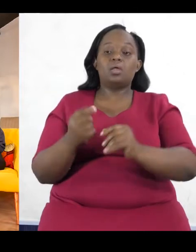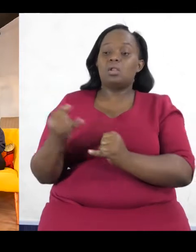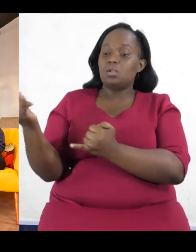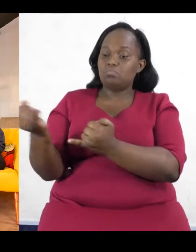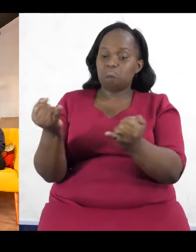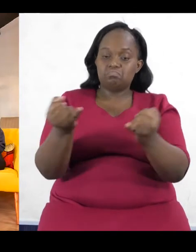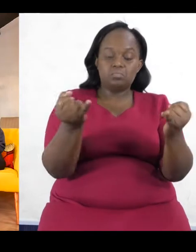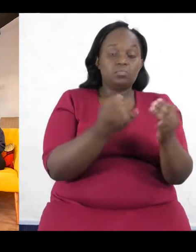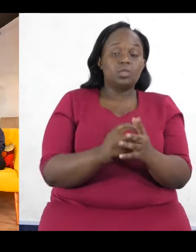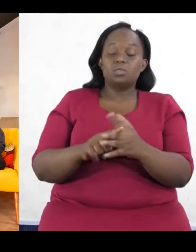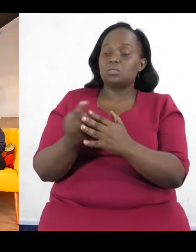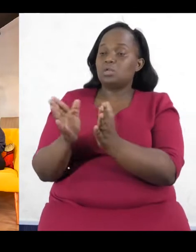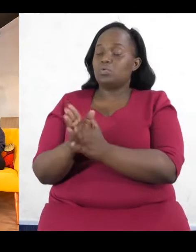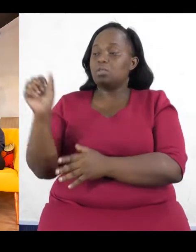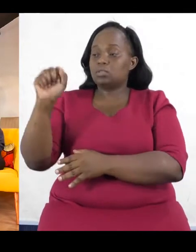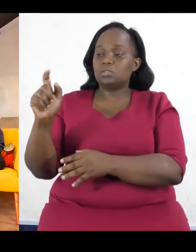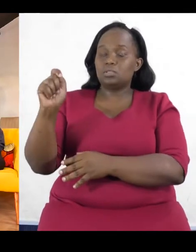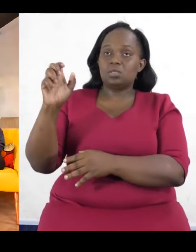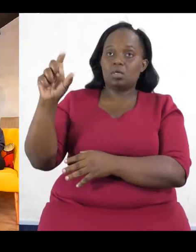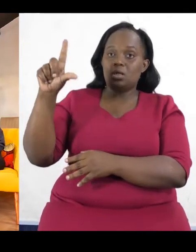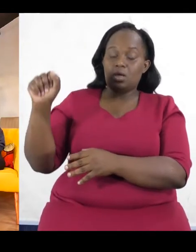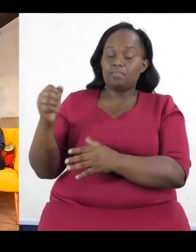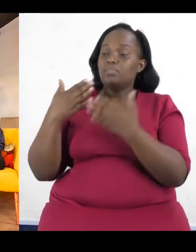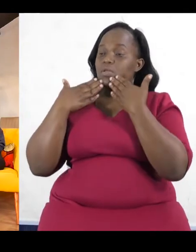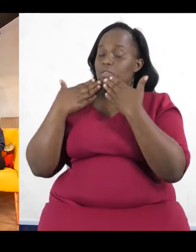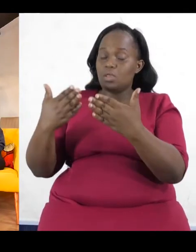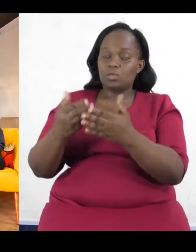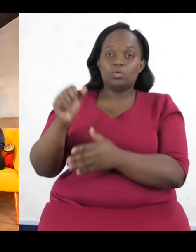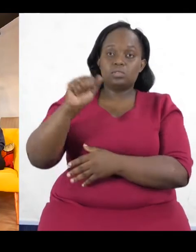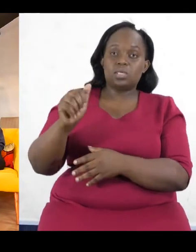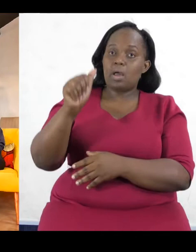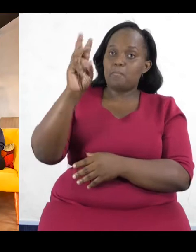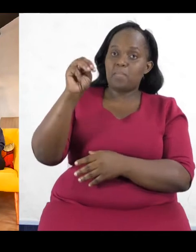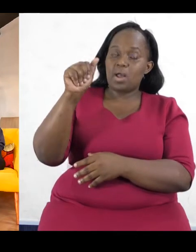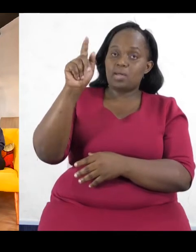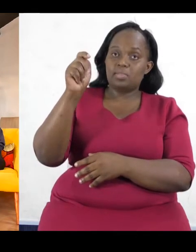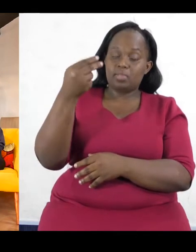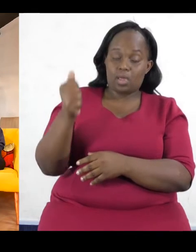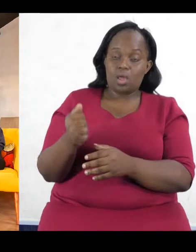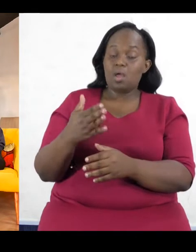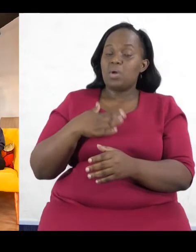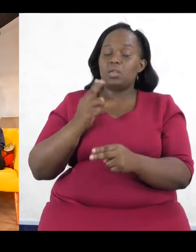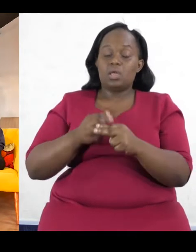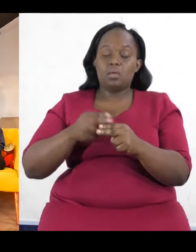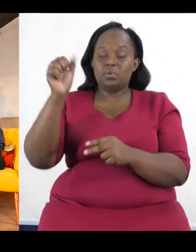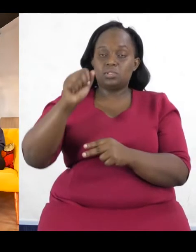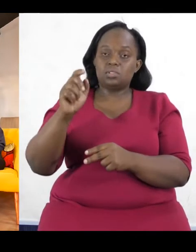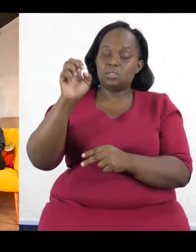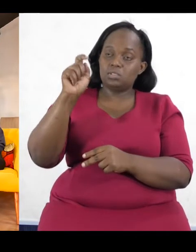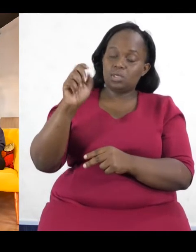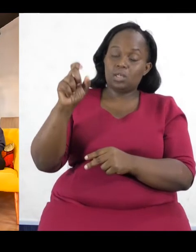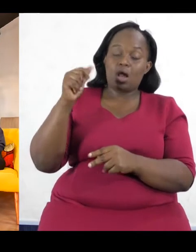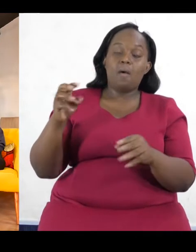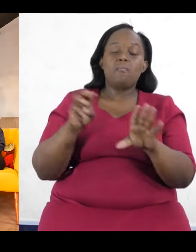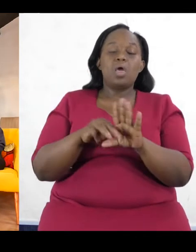themselves, starting from Stella coming my way. Thank you, Samantha. So Stella, a member of 254 Youth